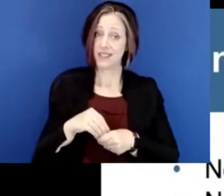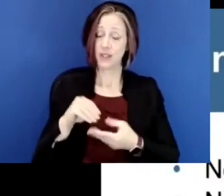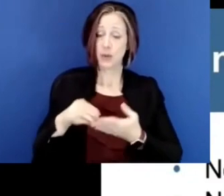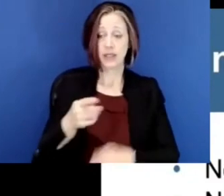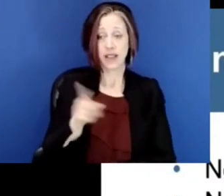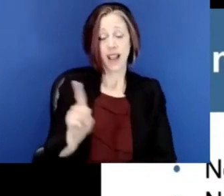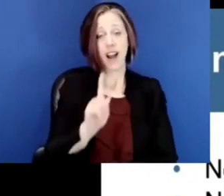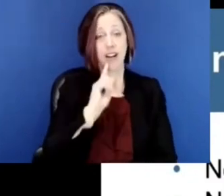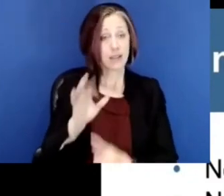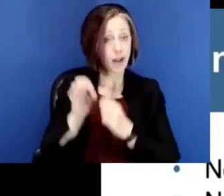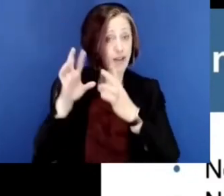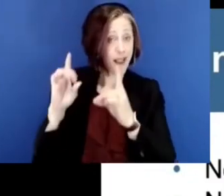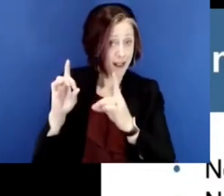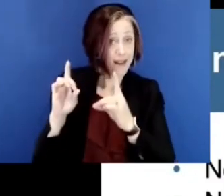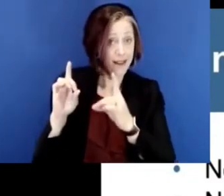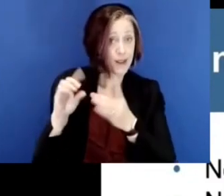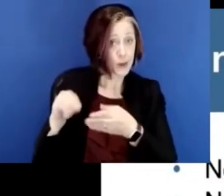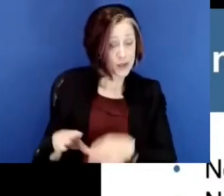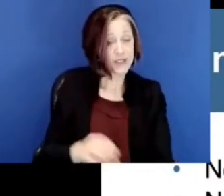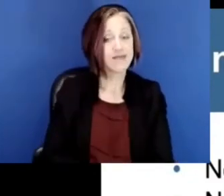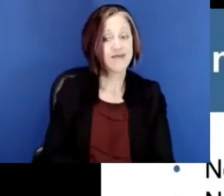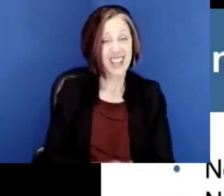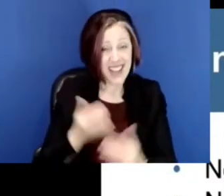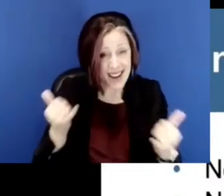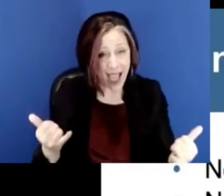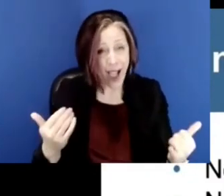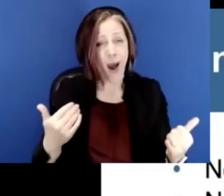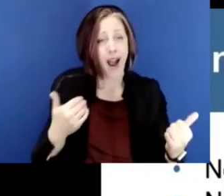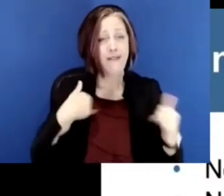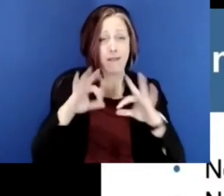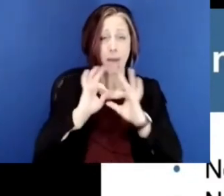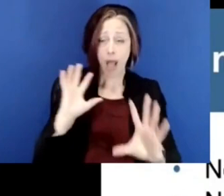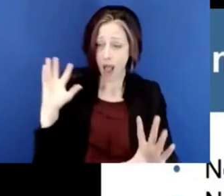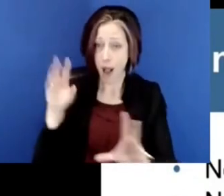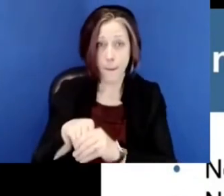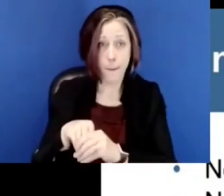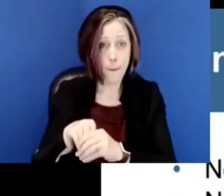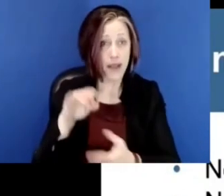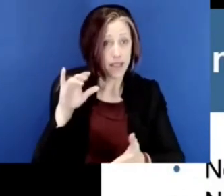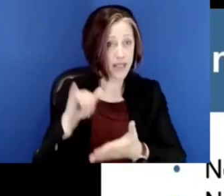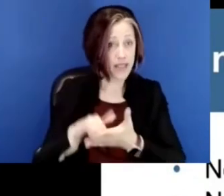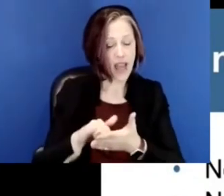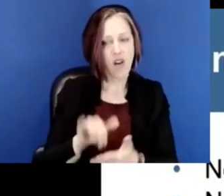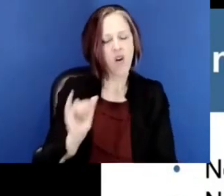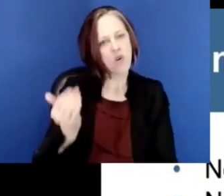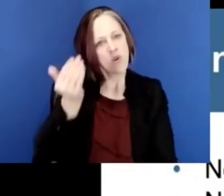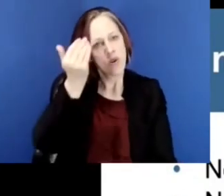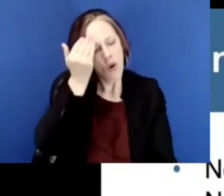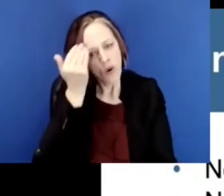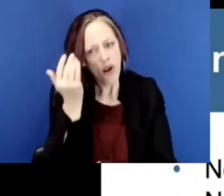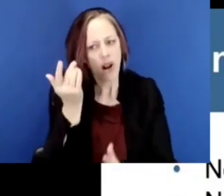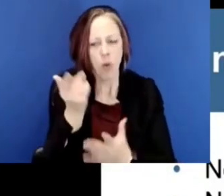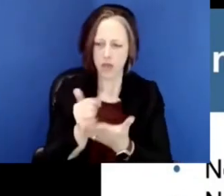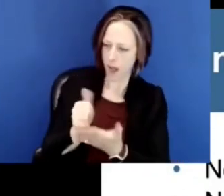for students who are special education students now having their families engaged in knowing